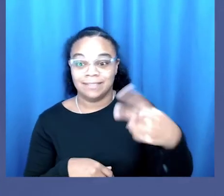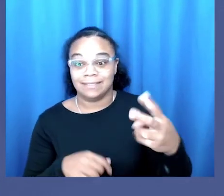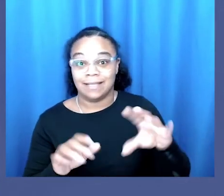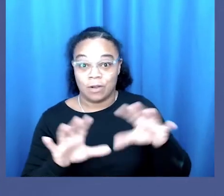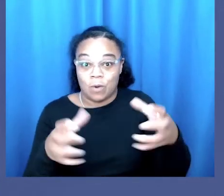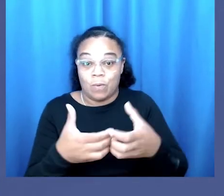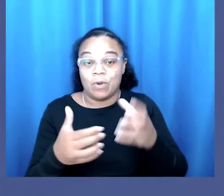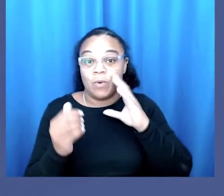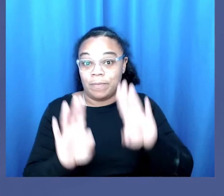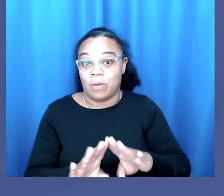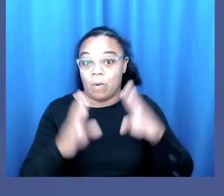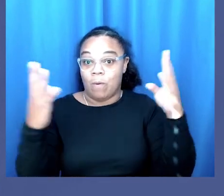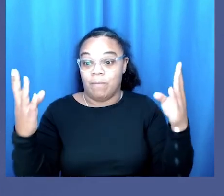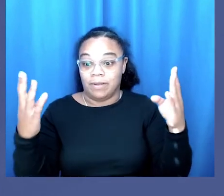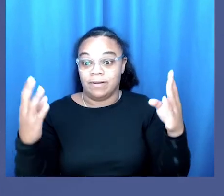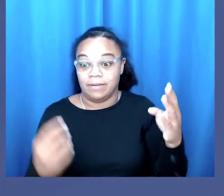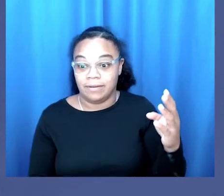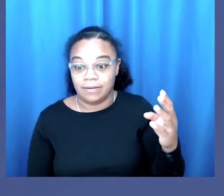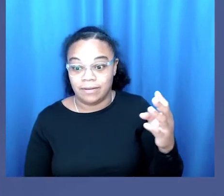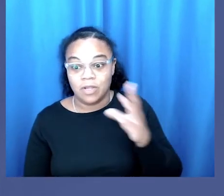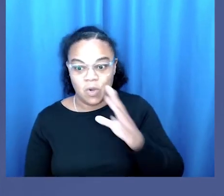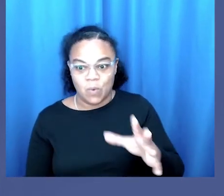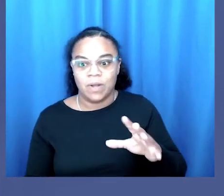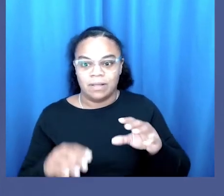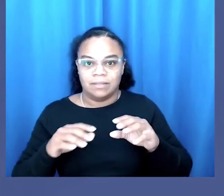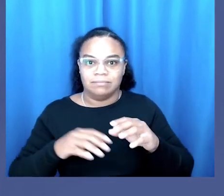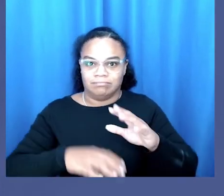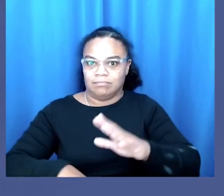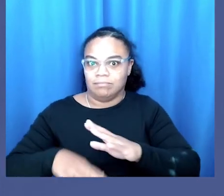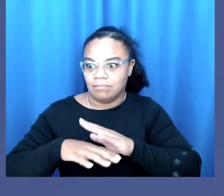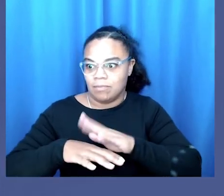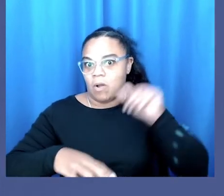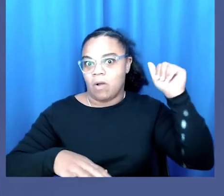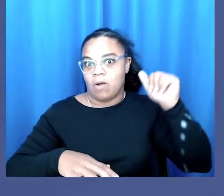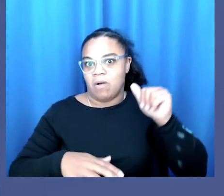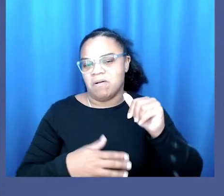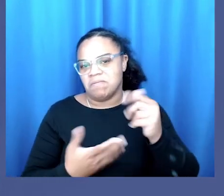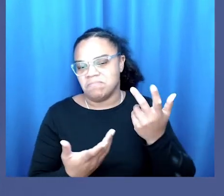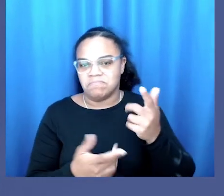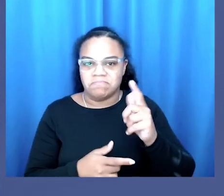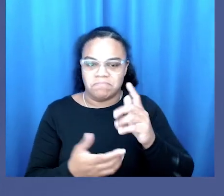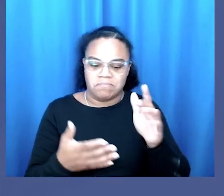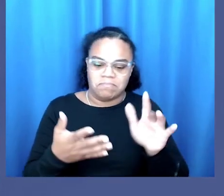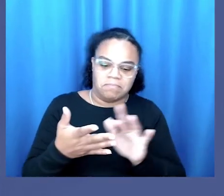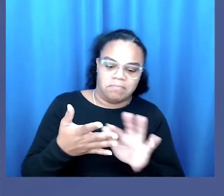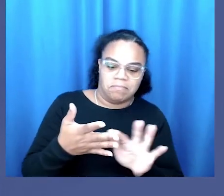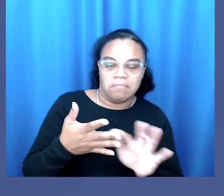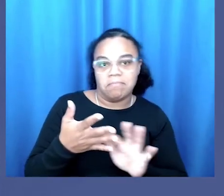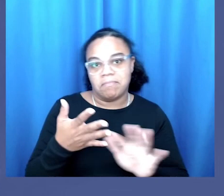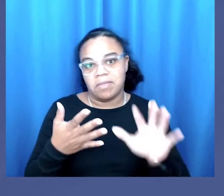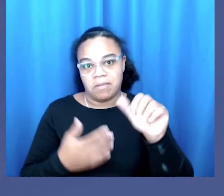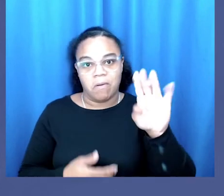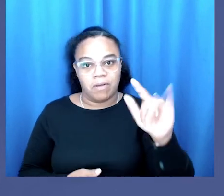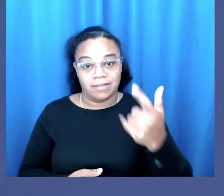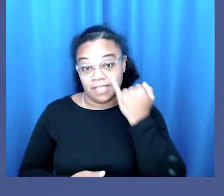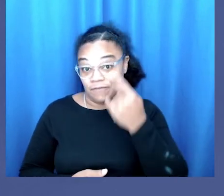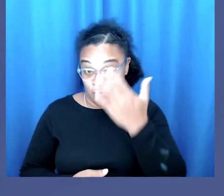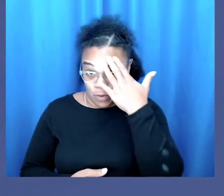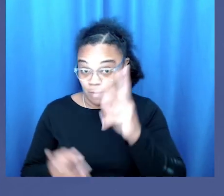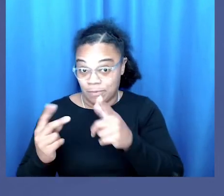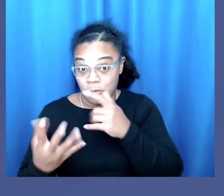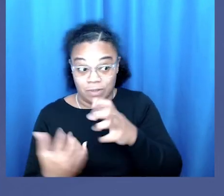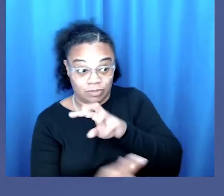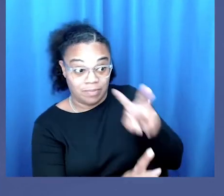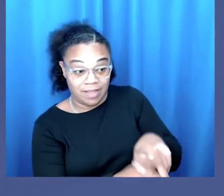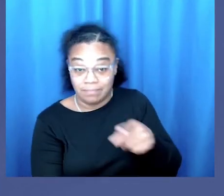The second cohort is going to be opening up we're going to be putting out calls sort of mid-august so if you know people who might like to apply